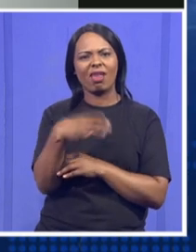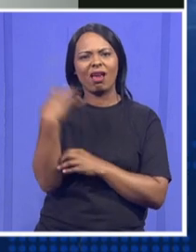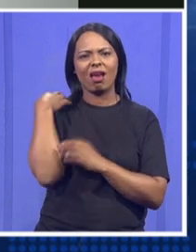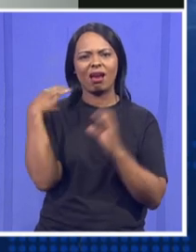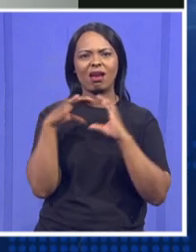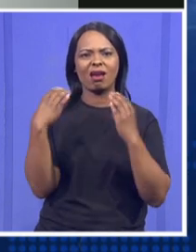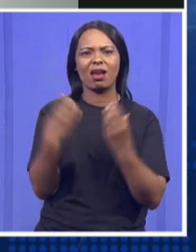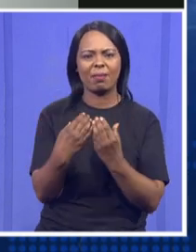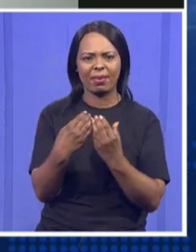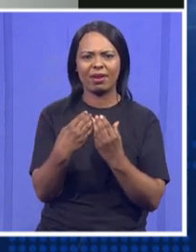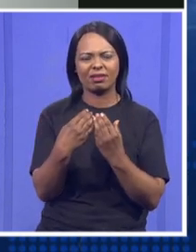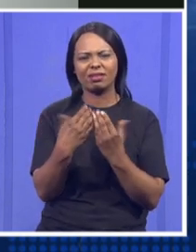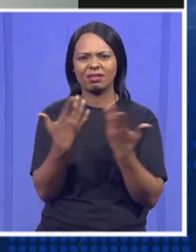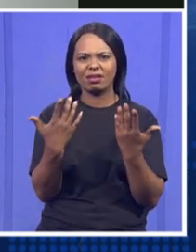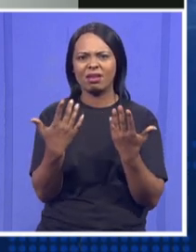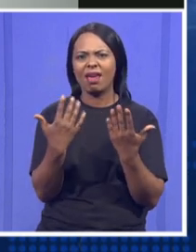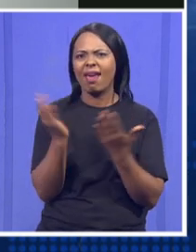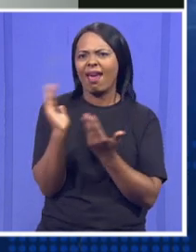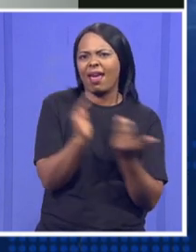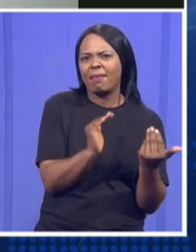expectations there?